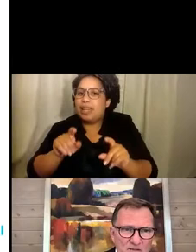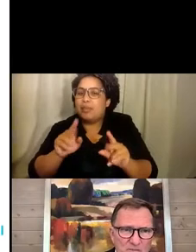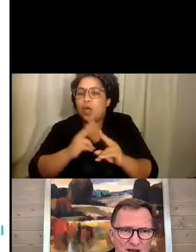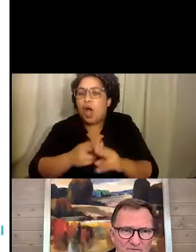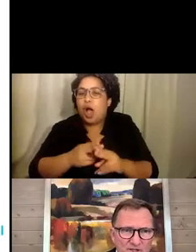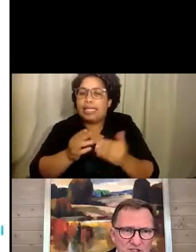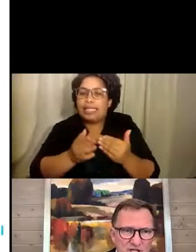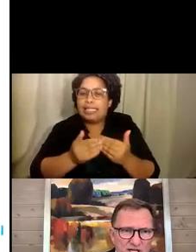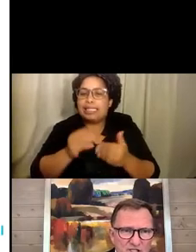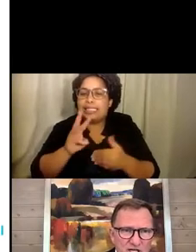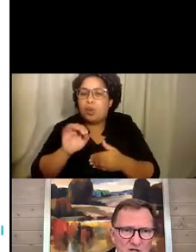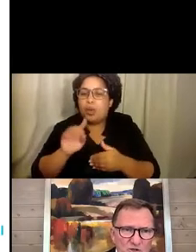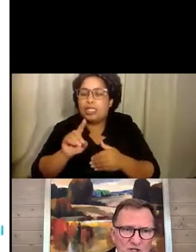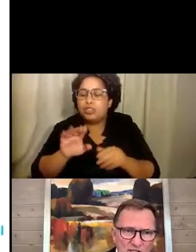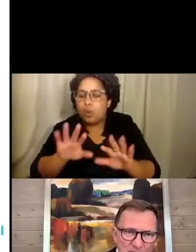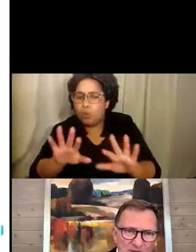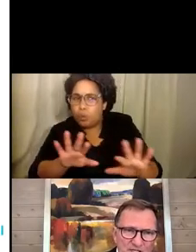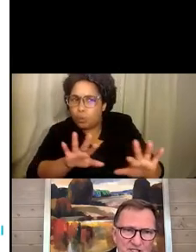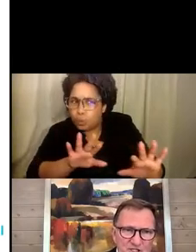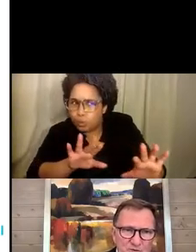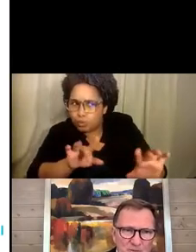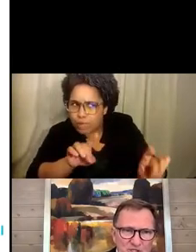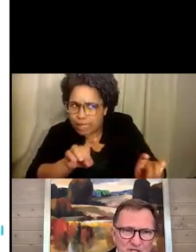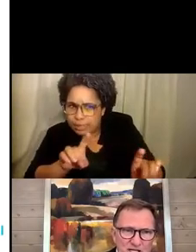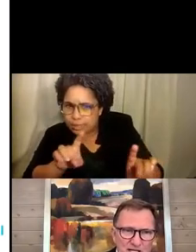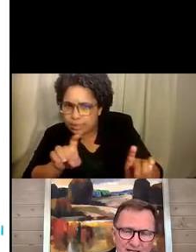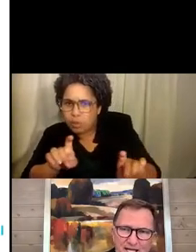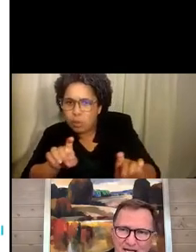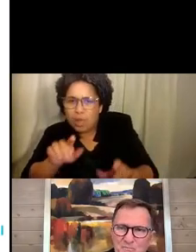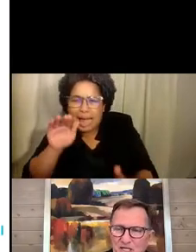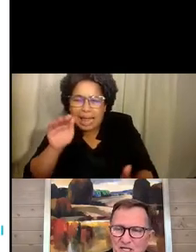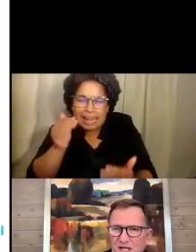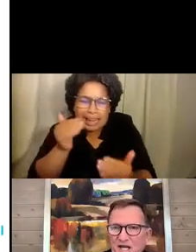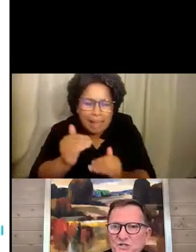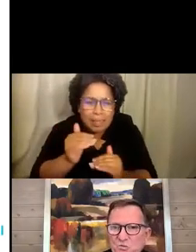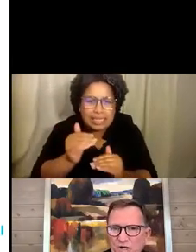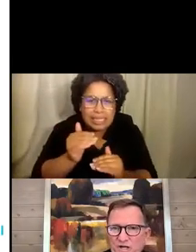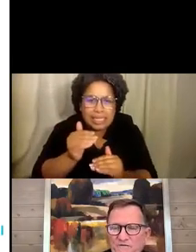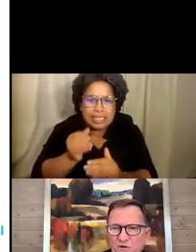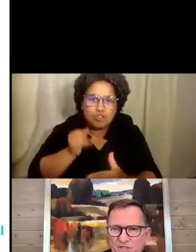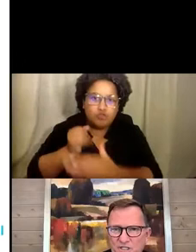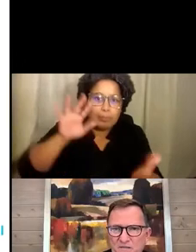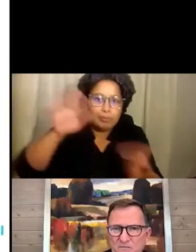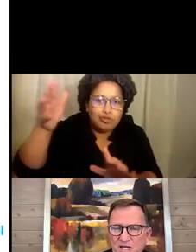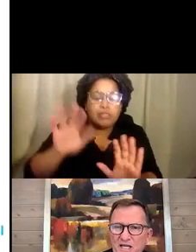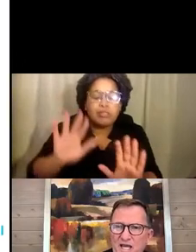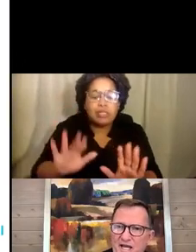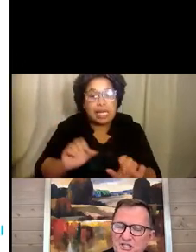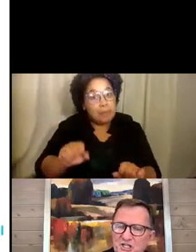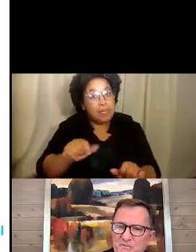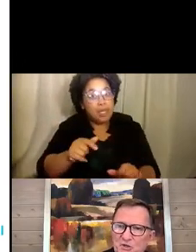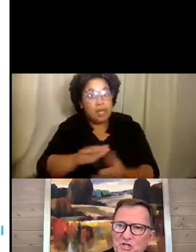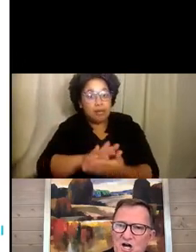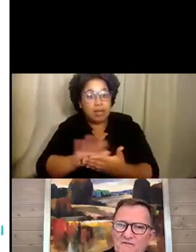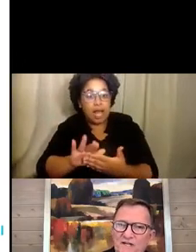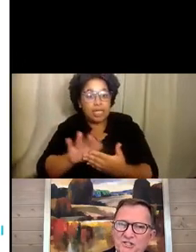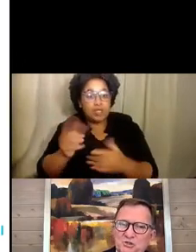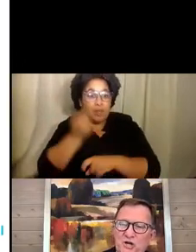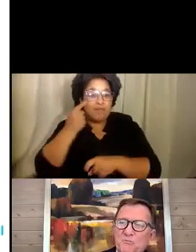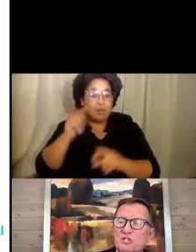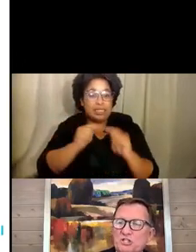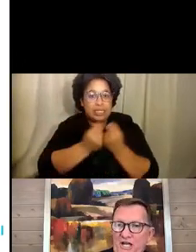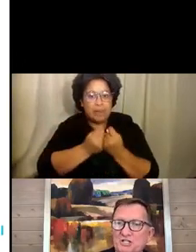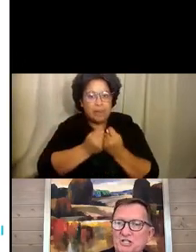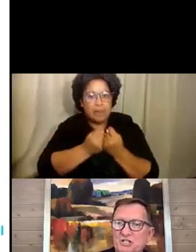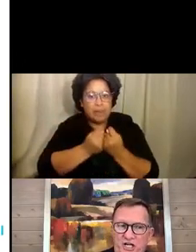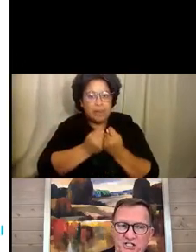impact for the change with limited disruption. It can be a nice win for the team and actually build confidence to